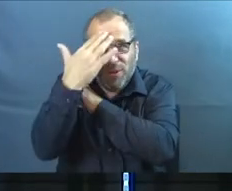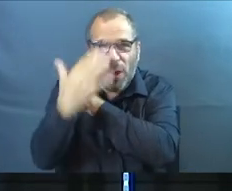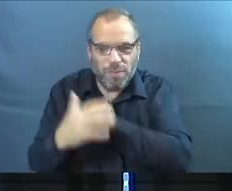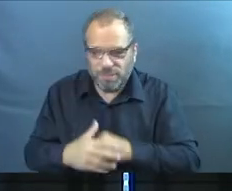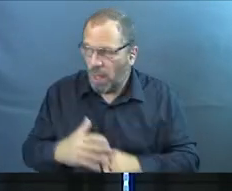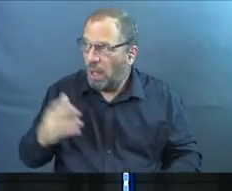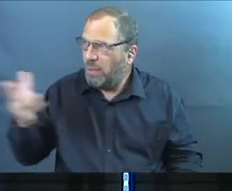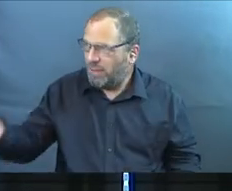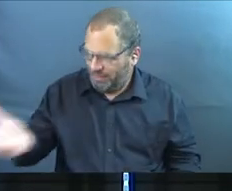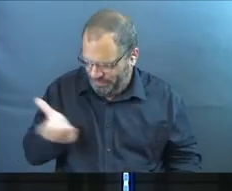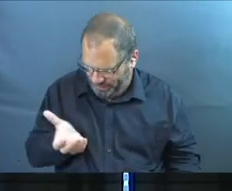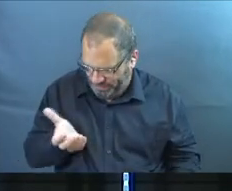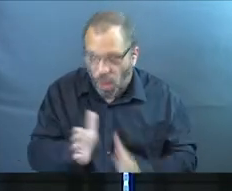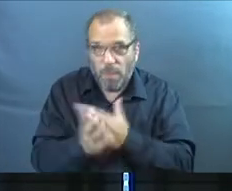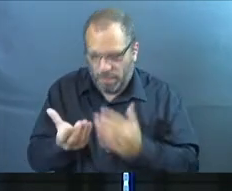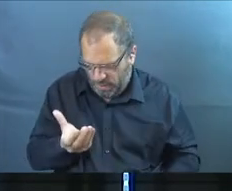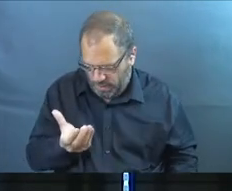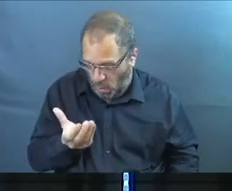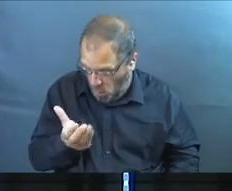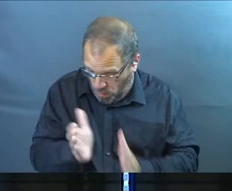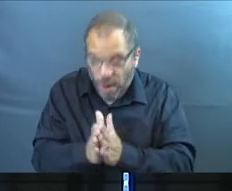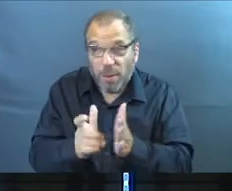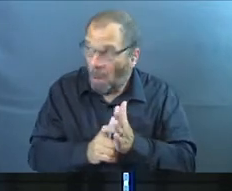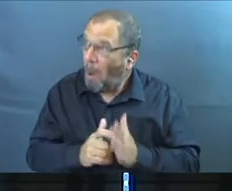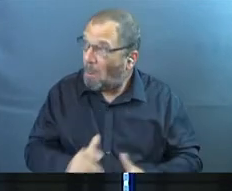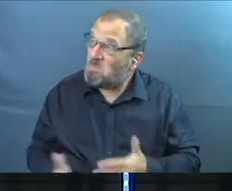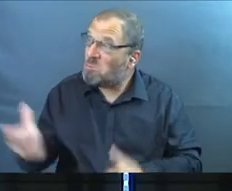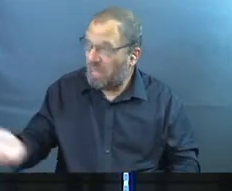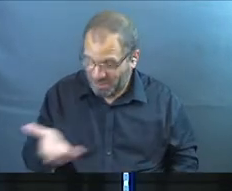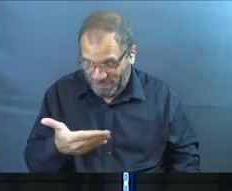And she handed me this little book and it was for prayer requests.